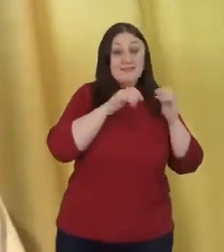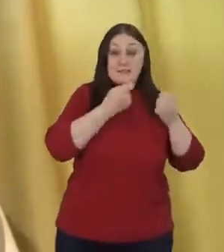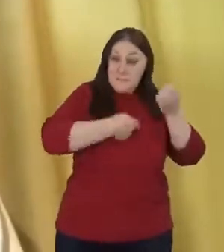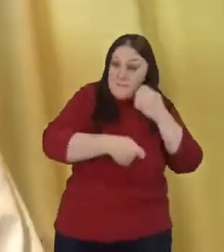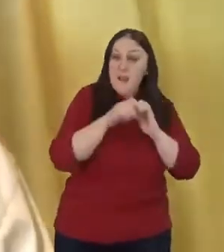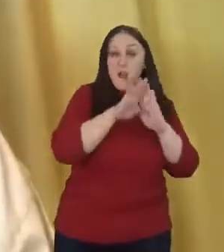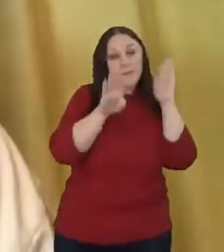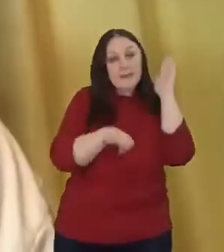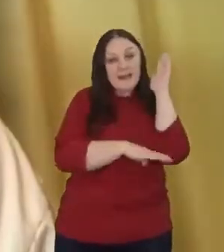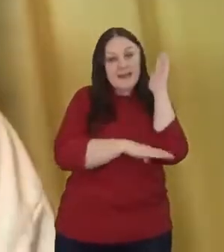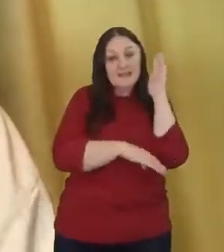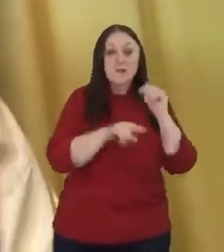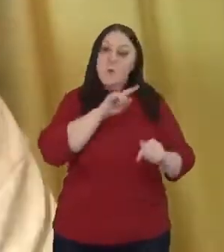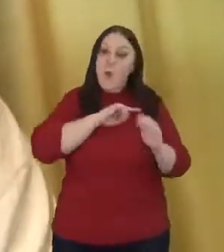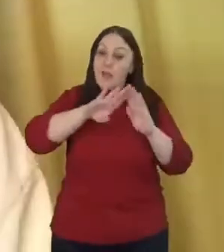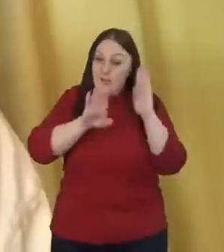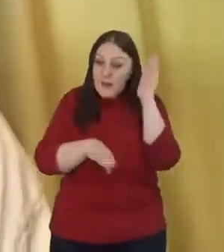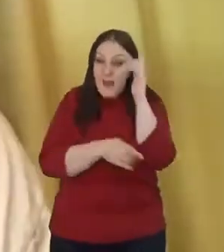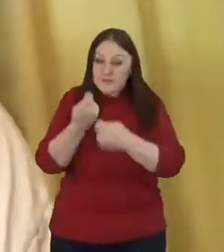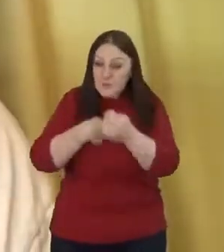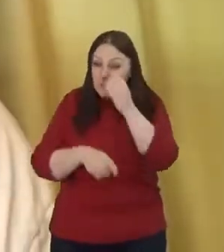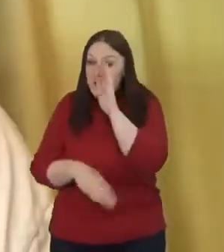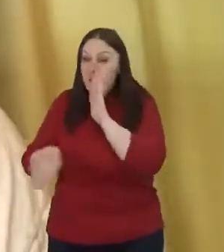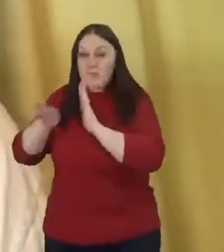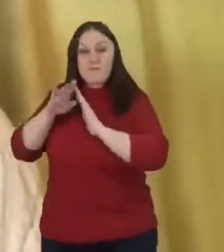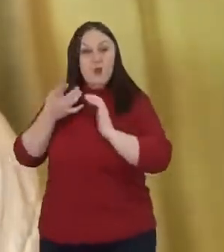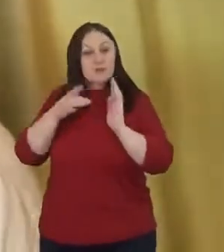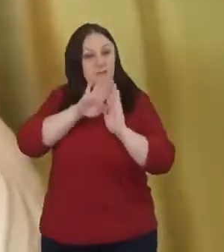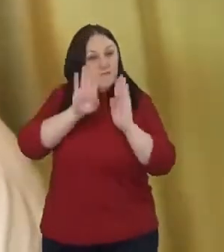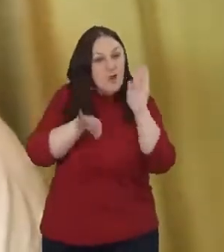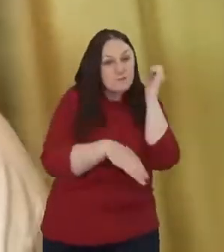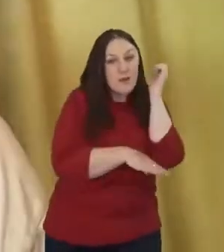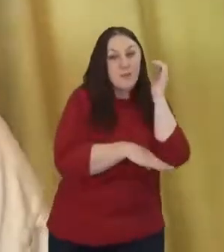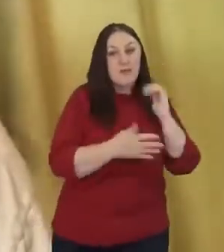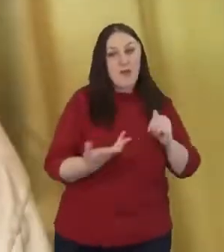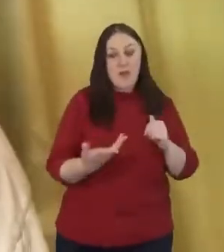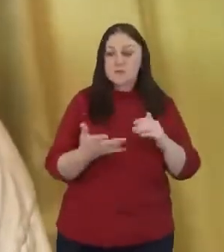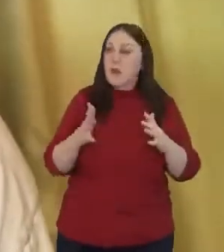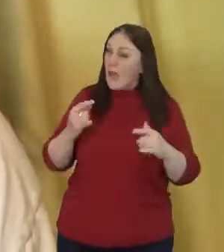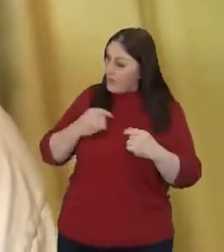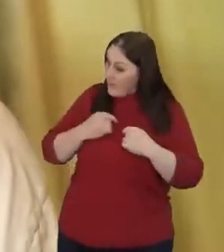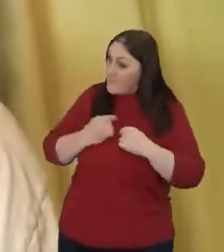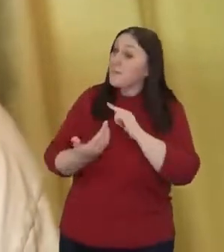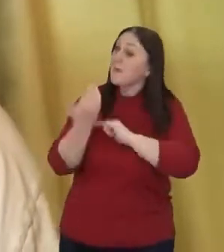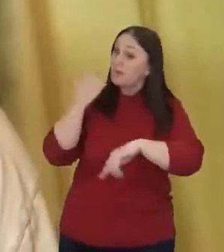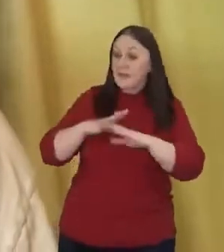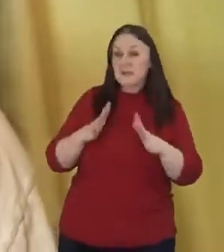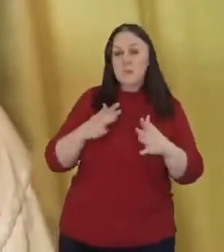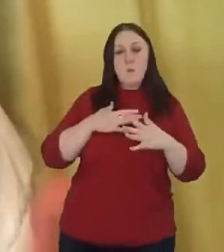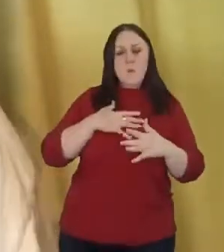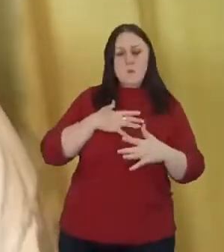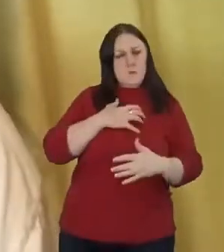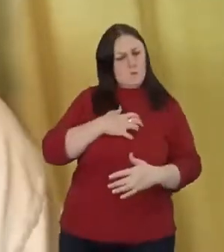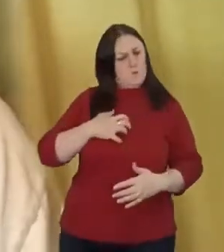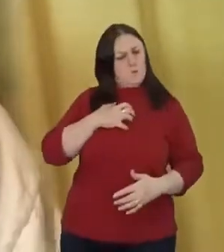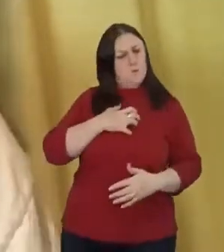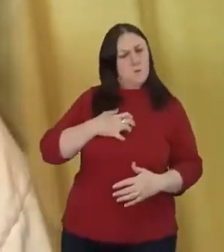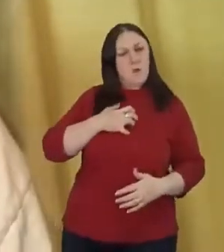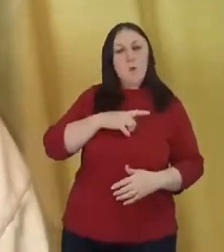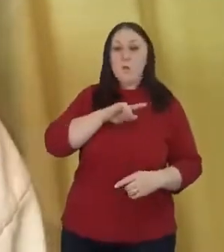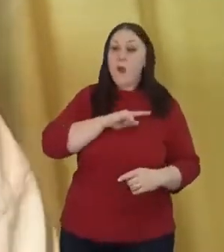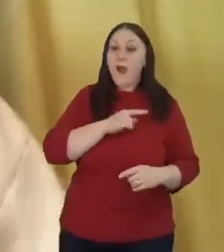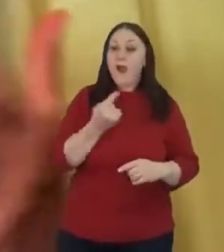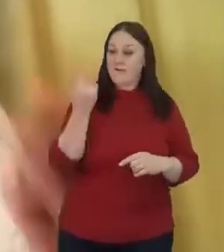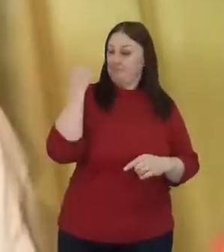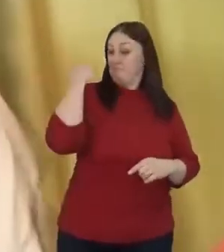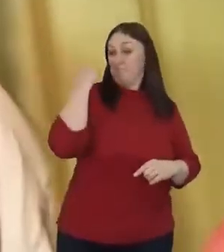was very troubling for me just to throw it all out there. I was prom king, which I always say, don't be too impressed. It just